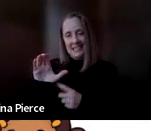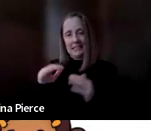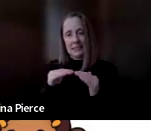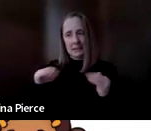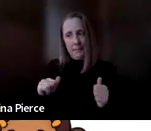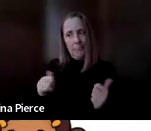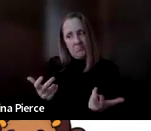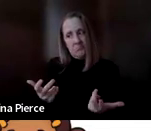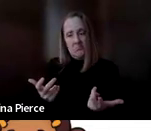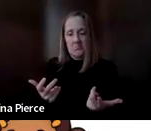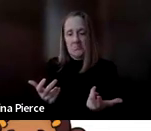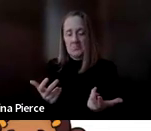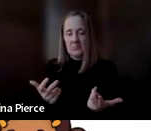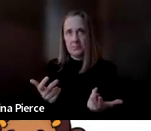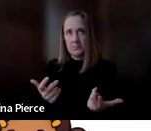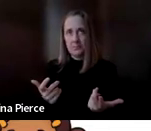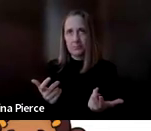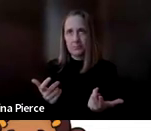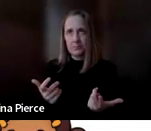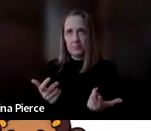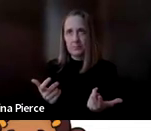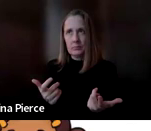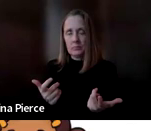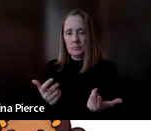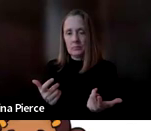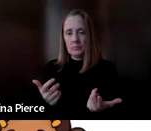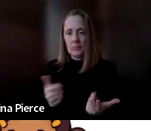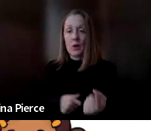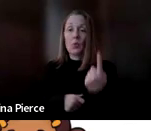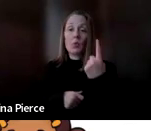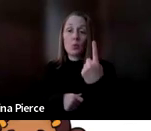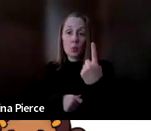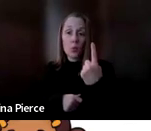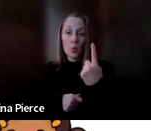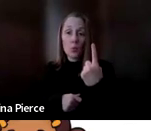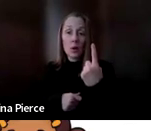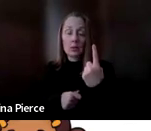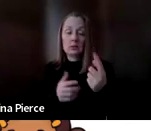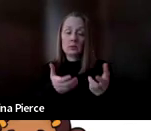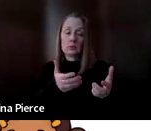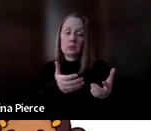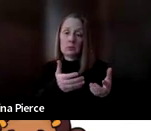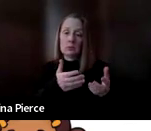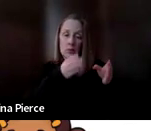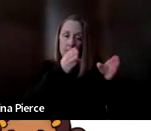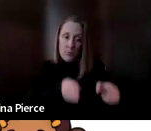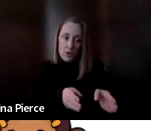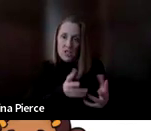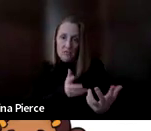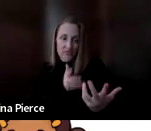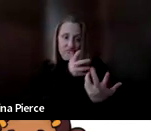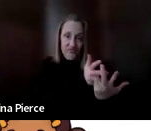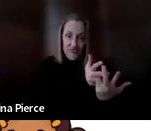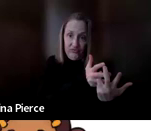is that it's one communication modality for a person and that all communication modalities are